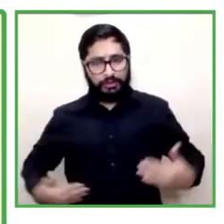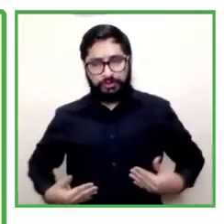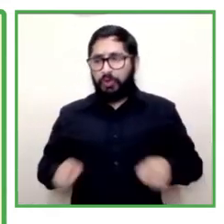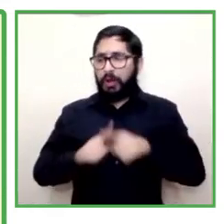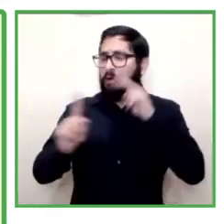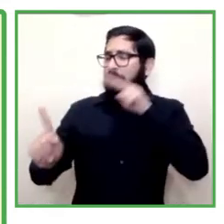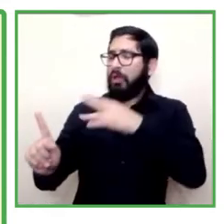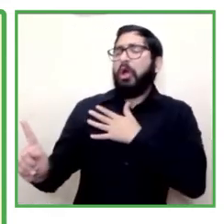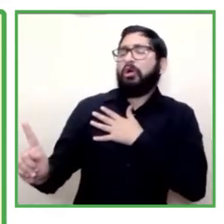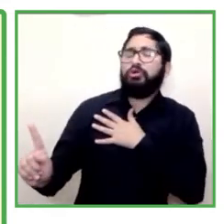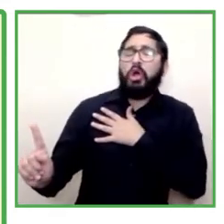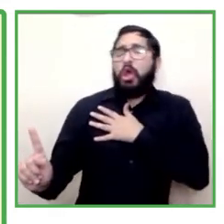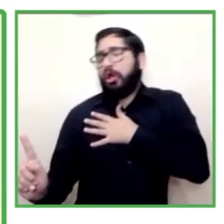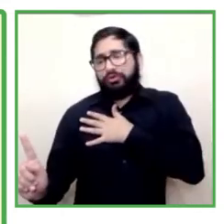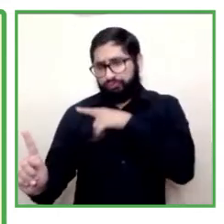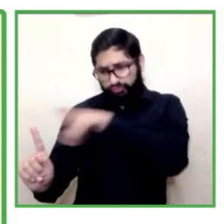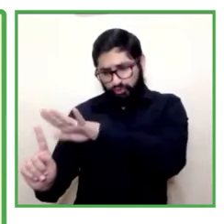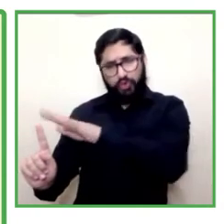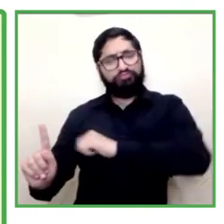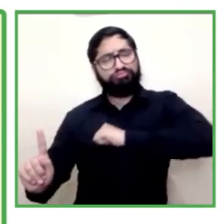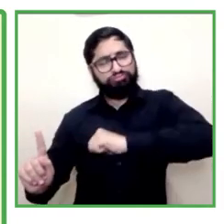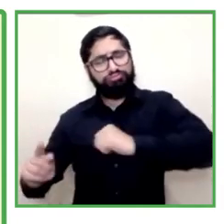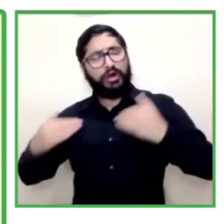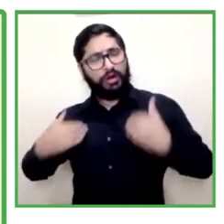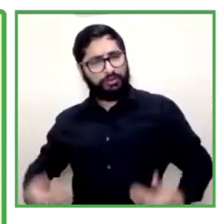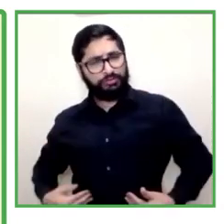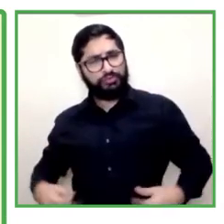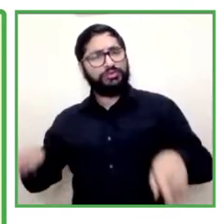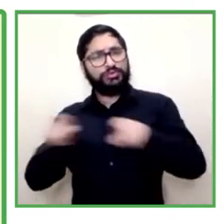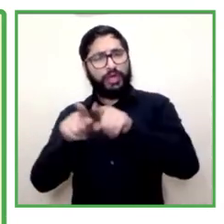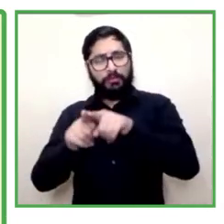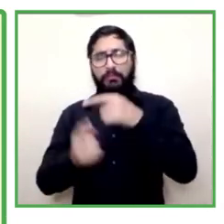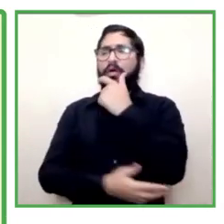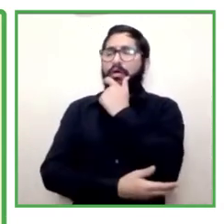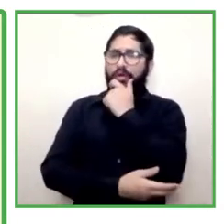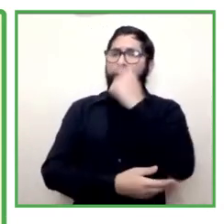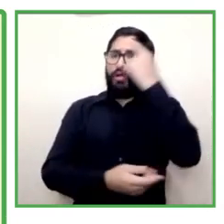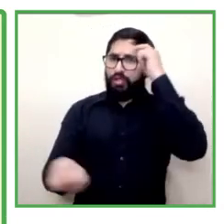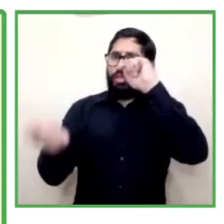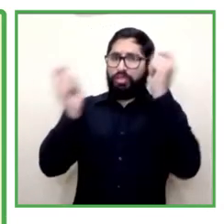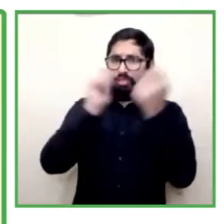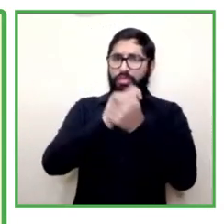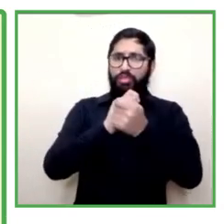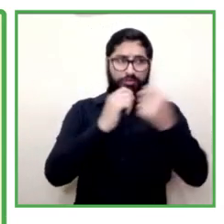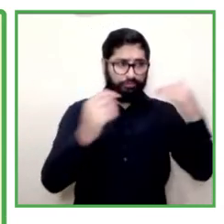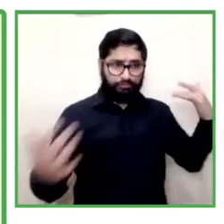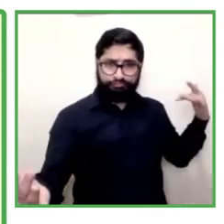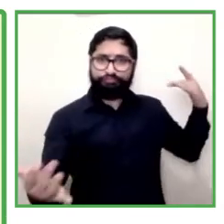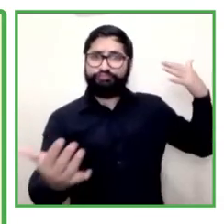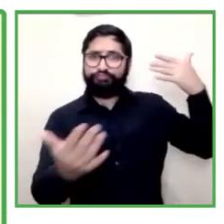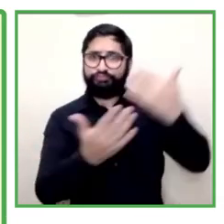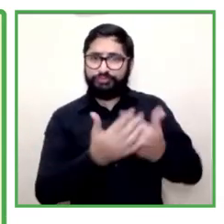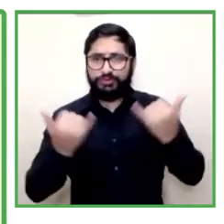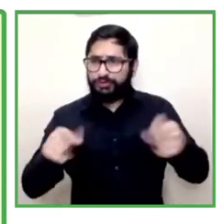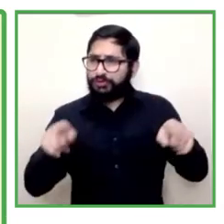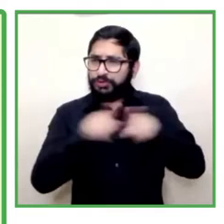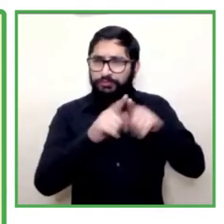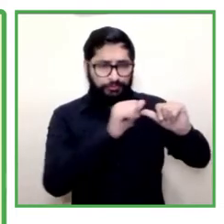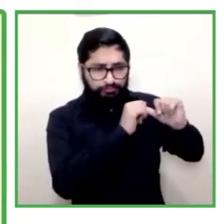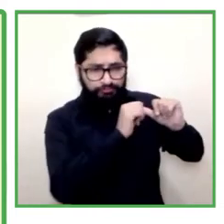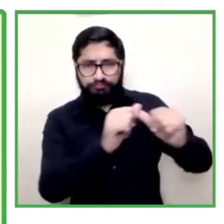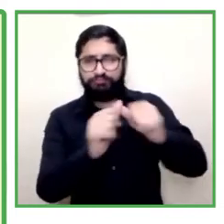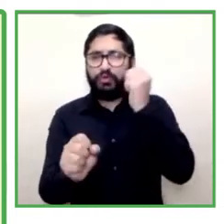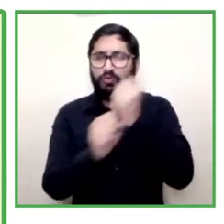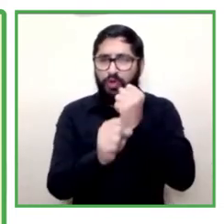of charity and at least us we realized many years ago and we've always worked with different different